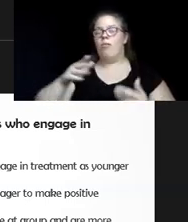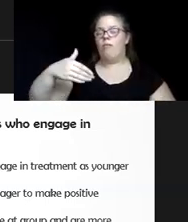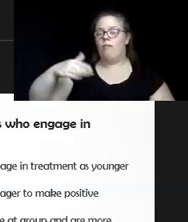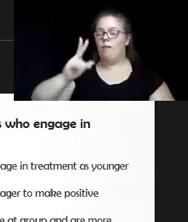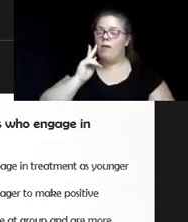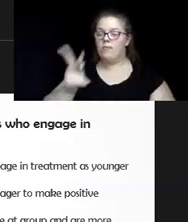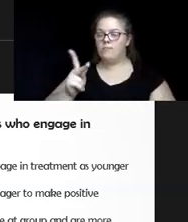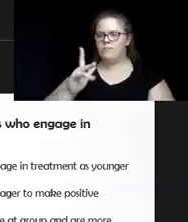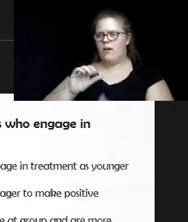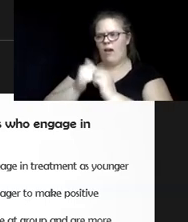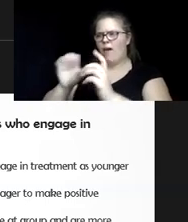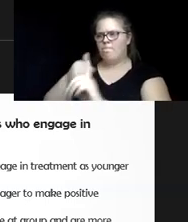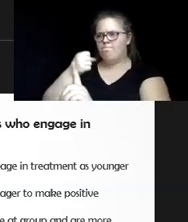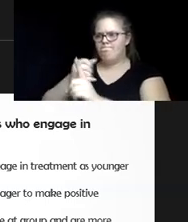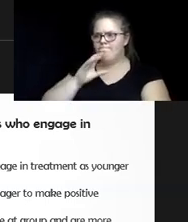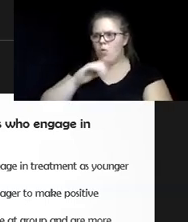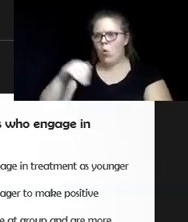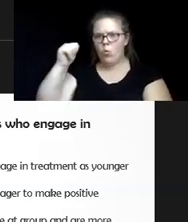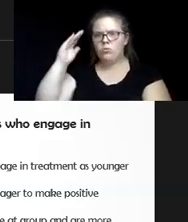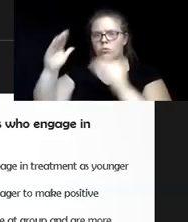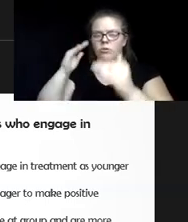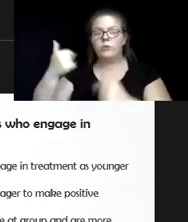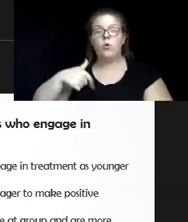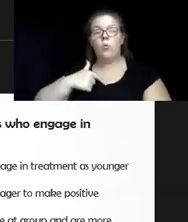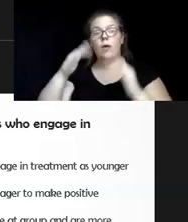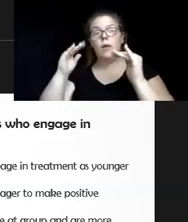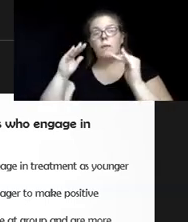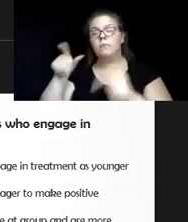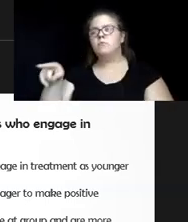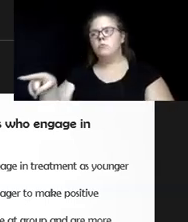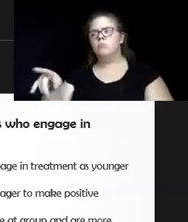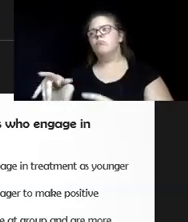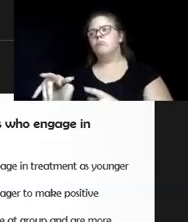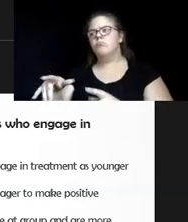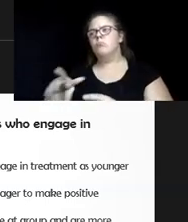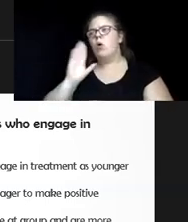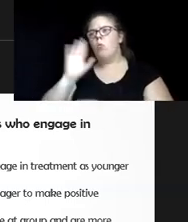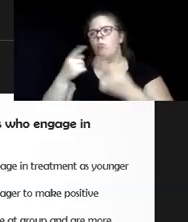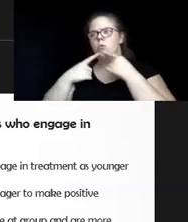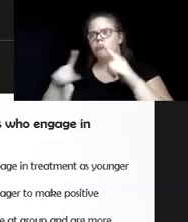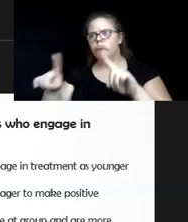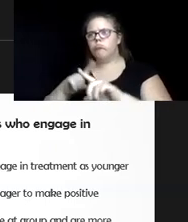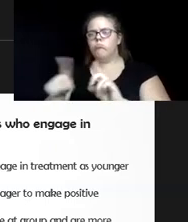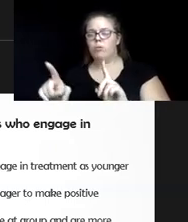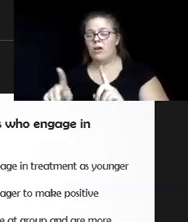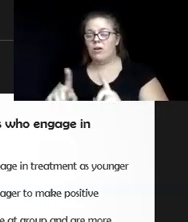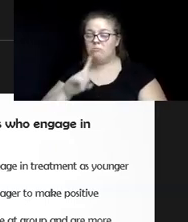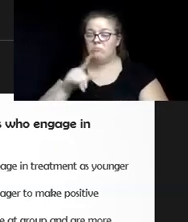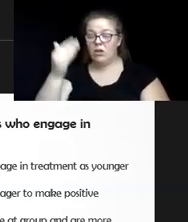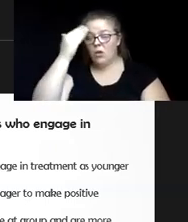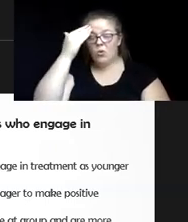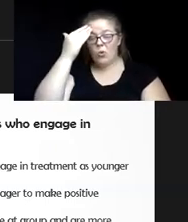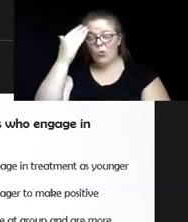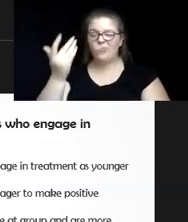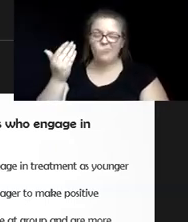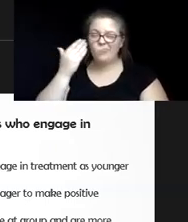the adults, even though we anticipate that they will also work for them. That also being said, you also need